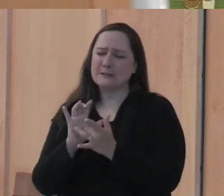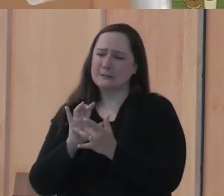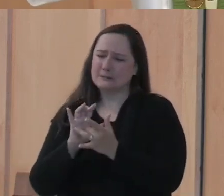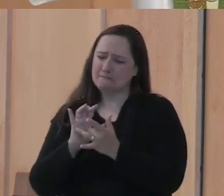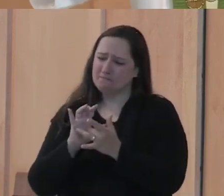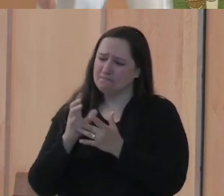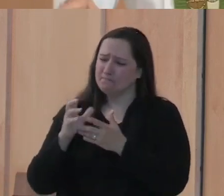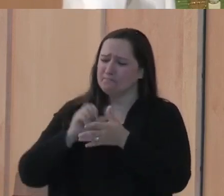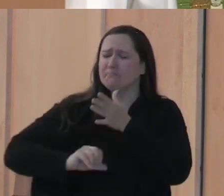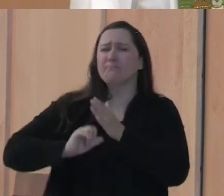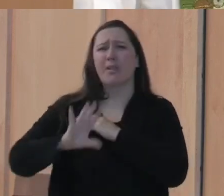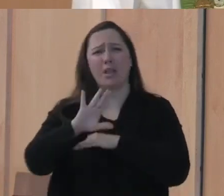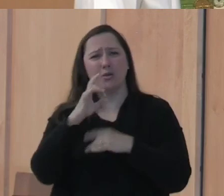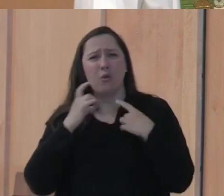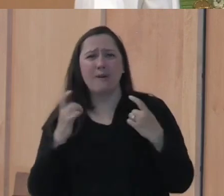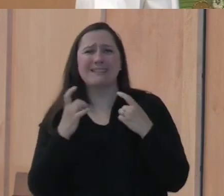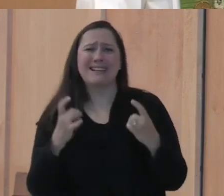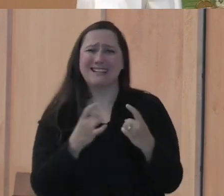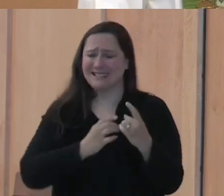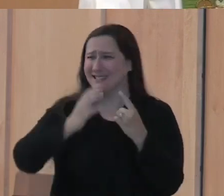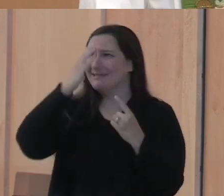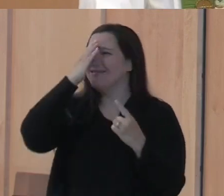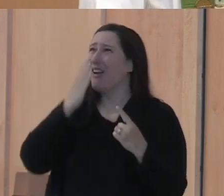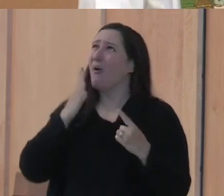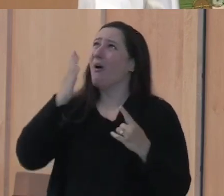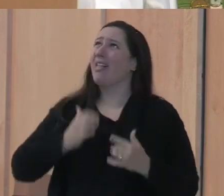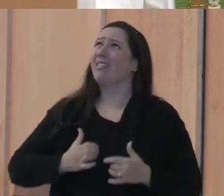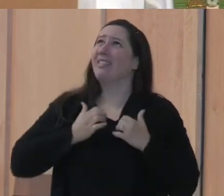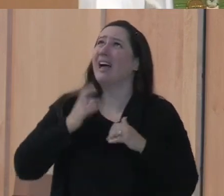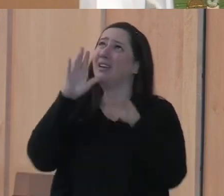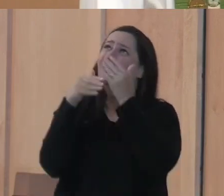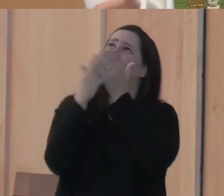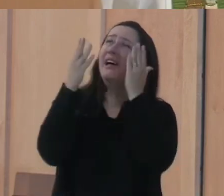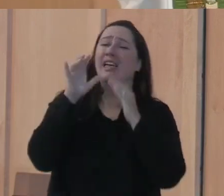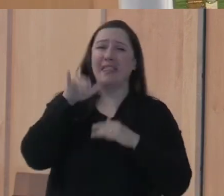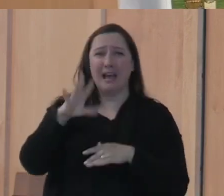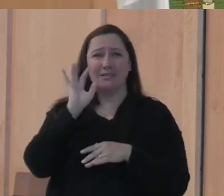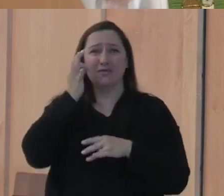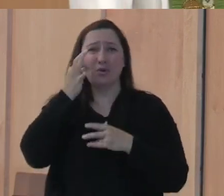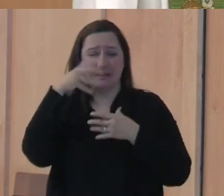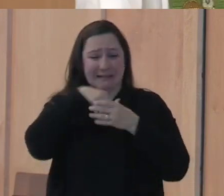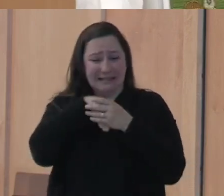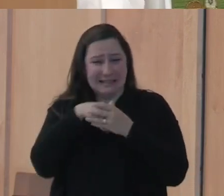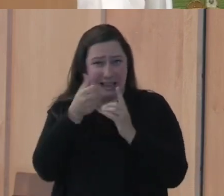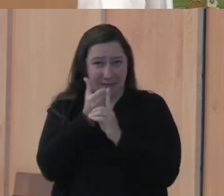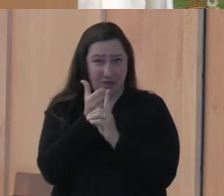away to know that you've got life in heaven. That is a fruit of God's word inside of you.